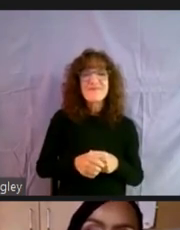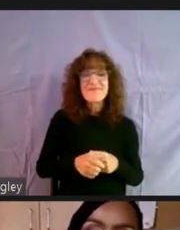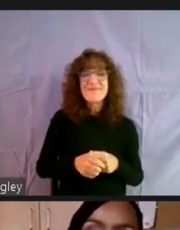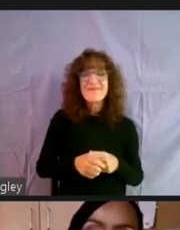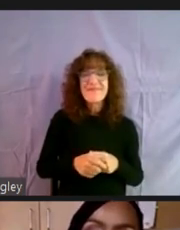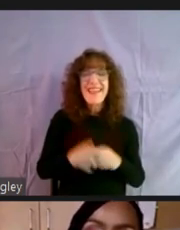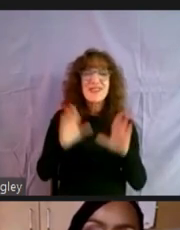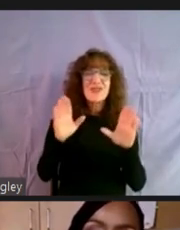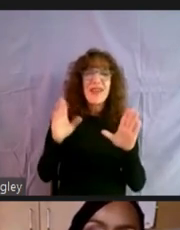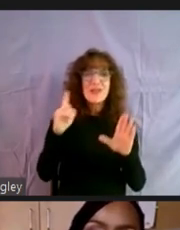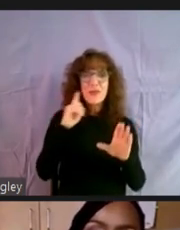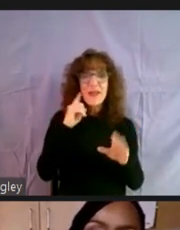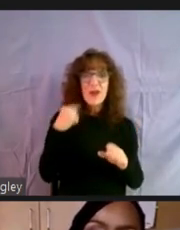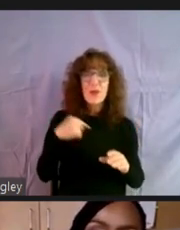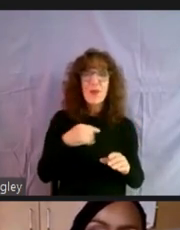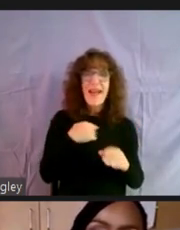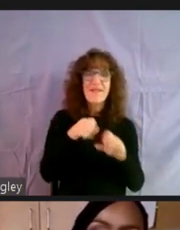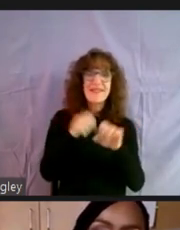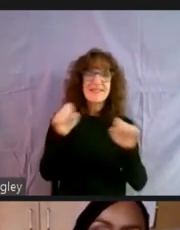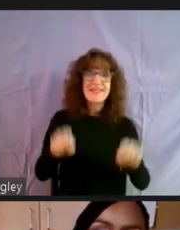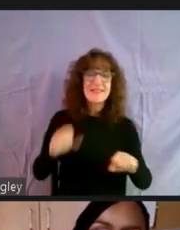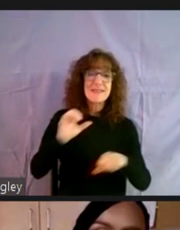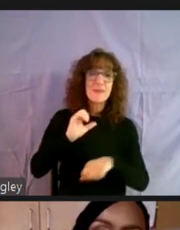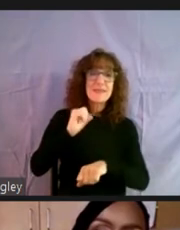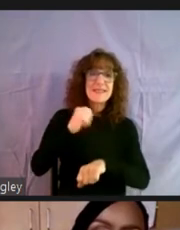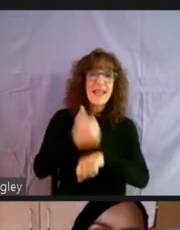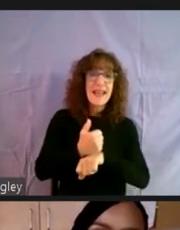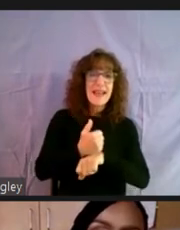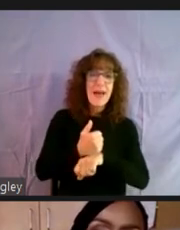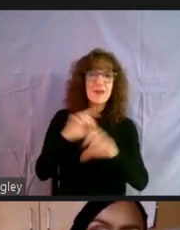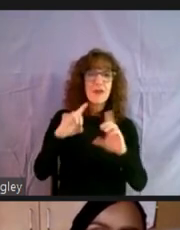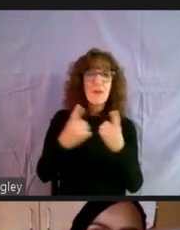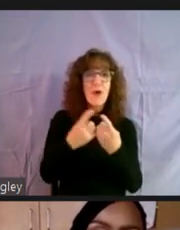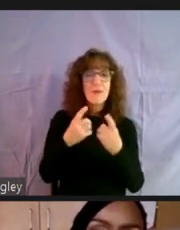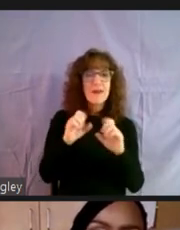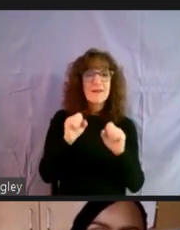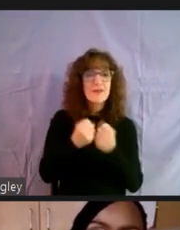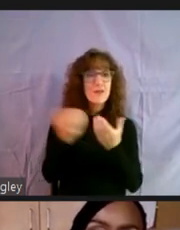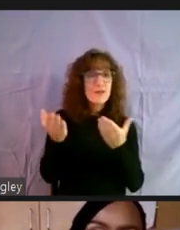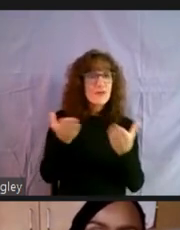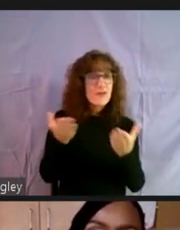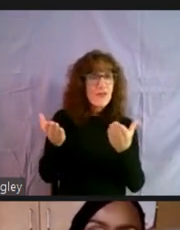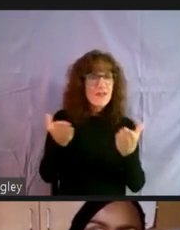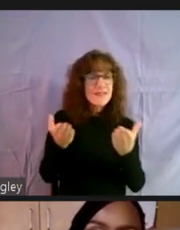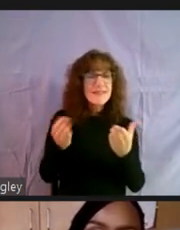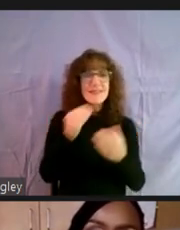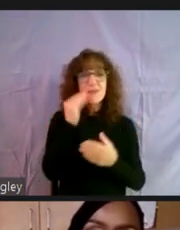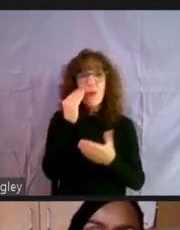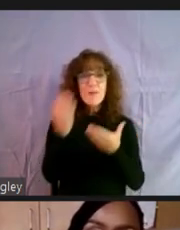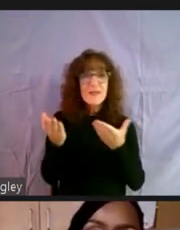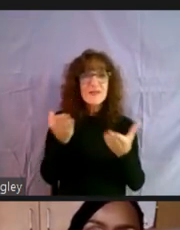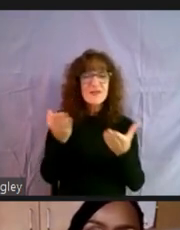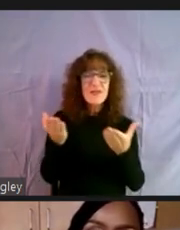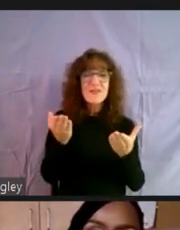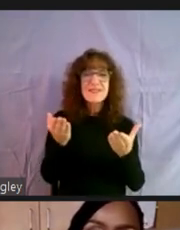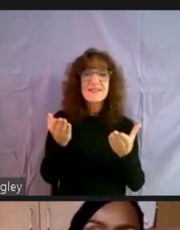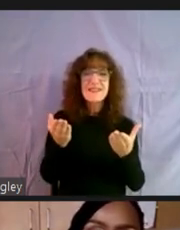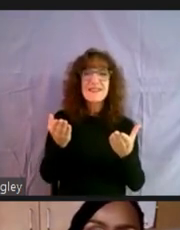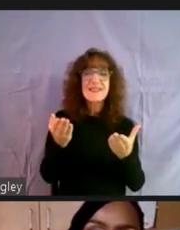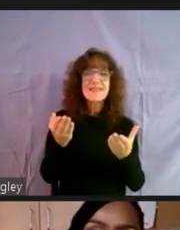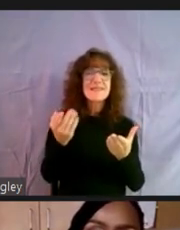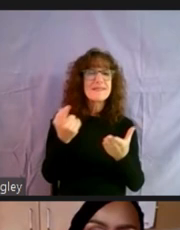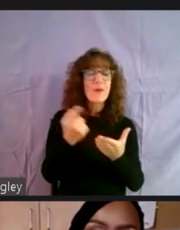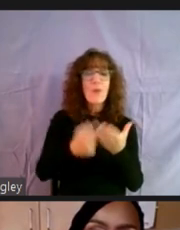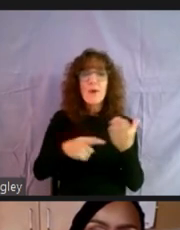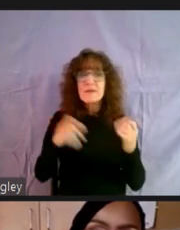and it's great to hear that we've got systems set up like in social services, homeless systems. The question is going to be, you know, what's the